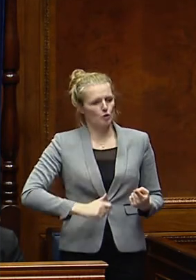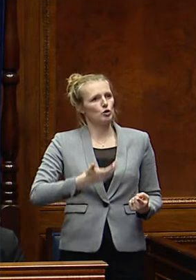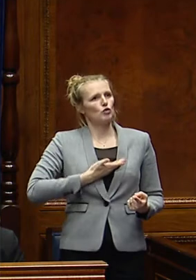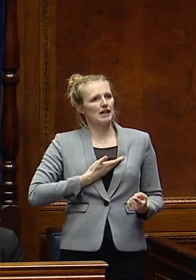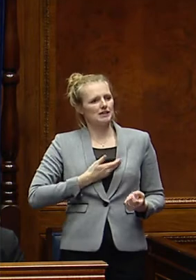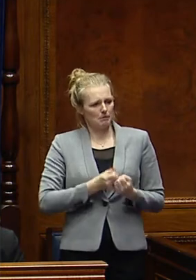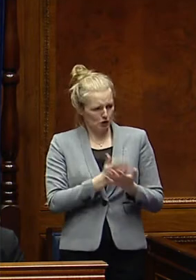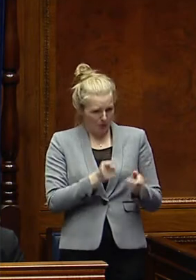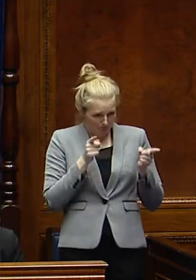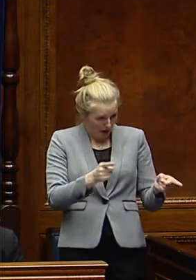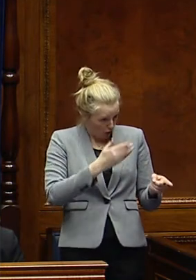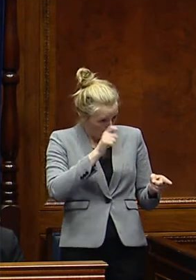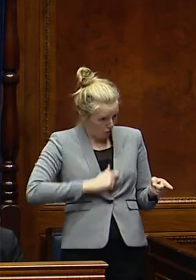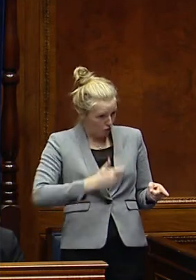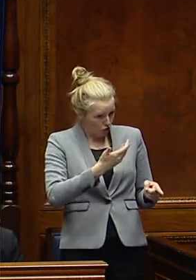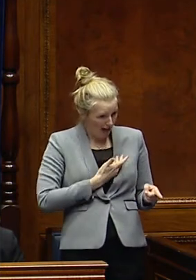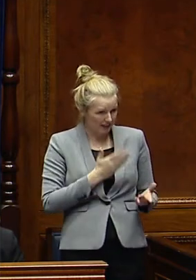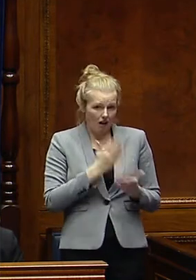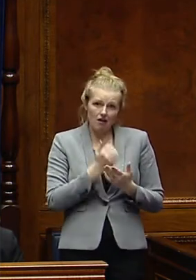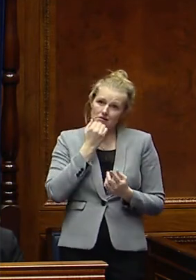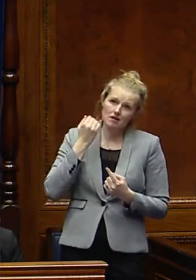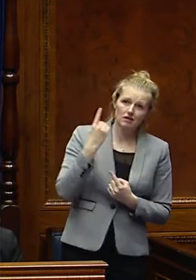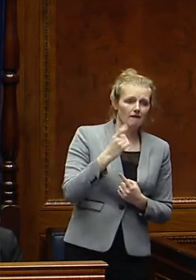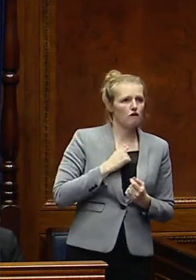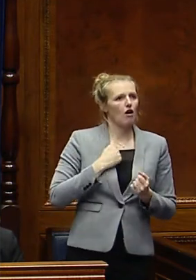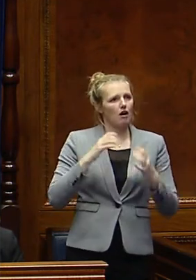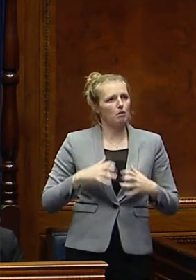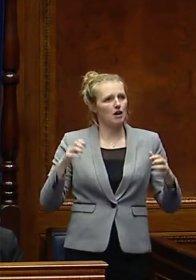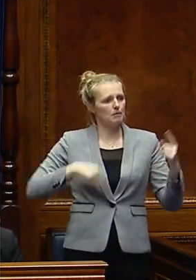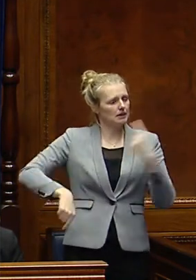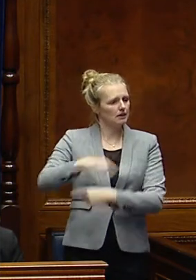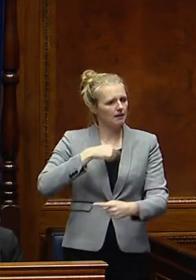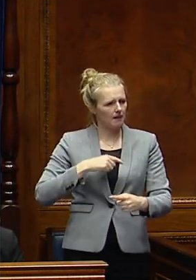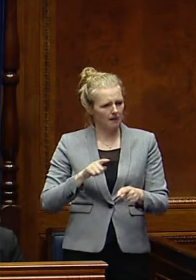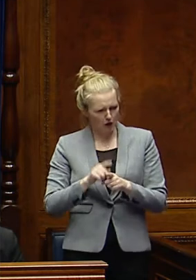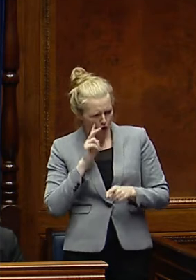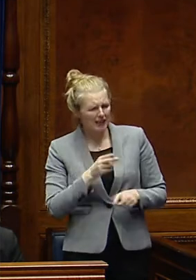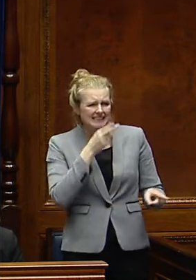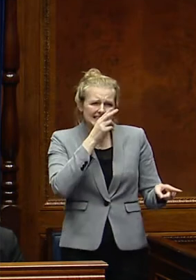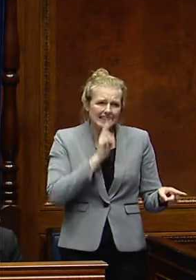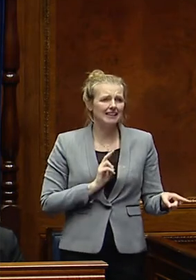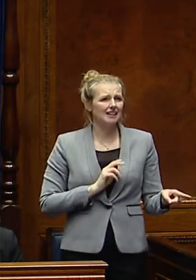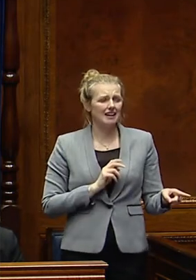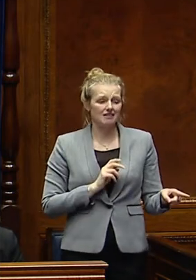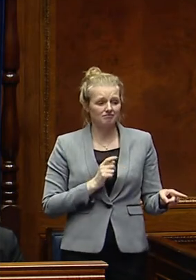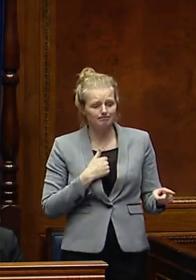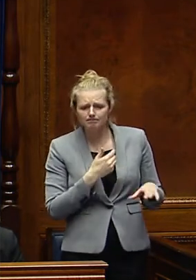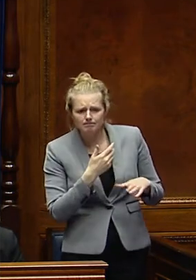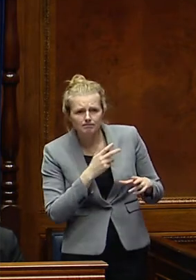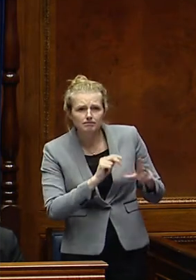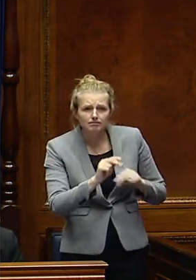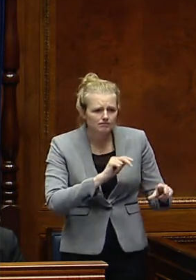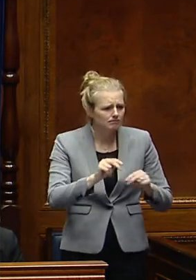within the department and looking at issues of social security. But also looking at the issue of dignity. And as I have engaged with a number